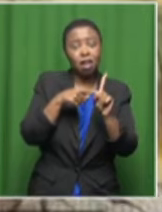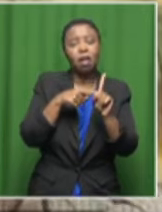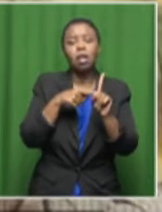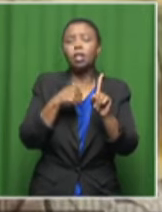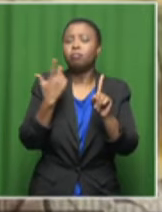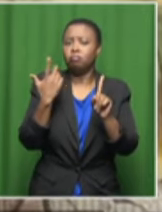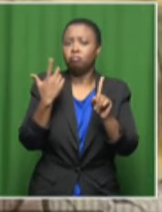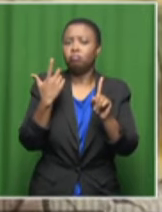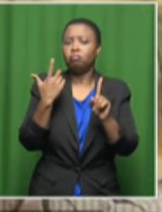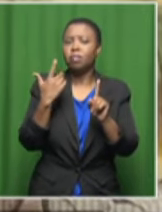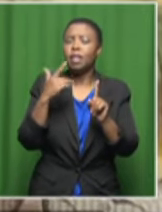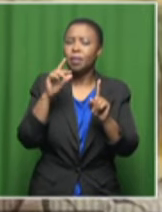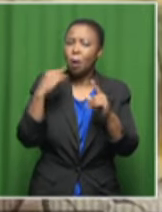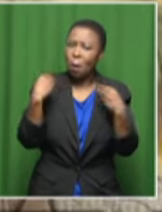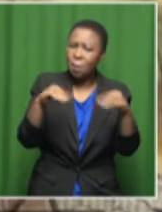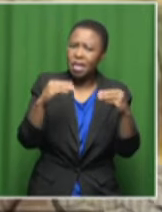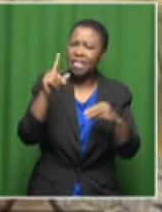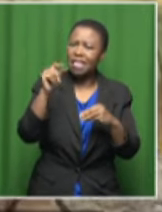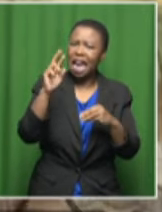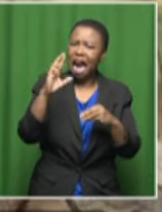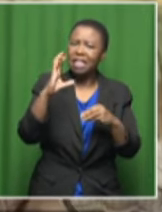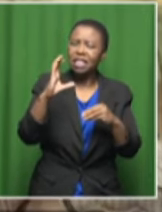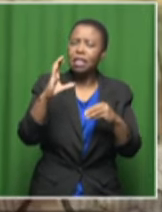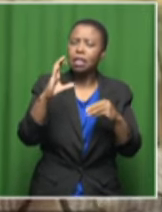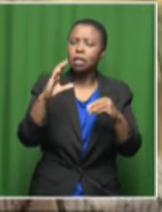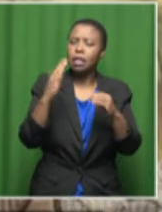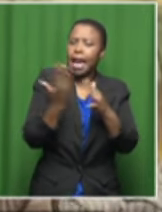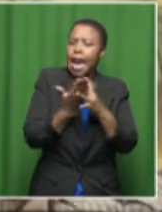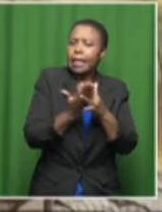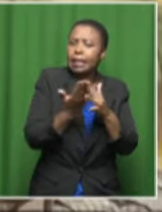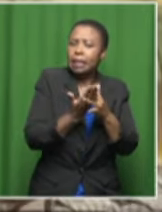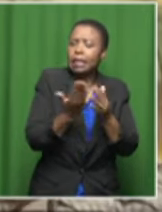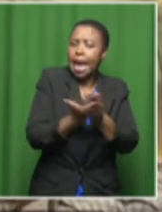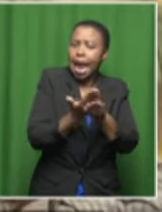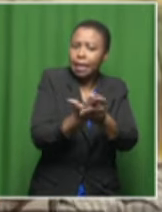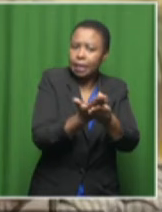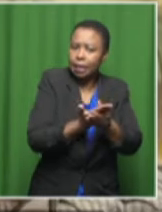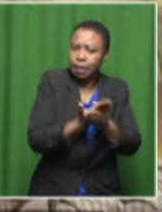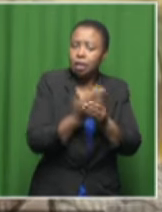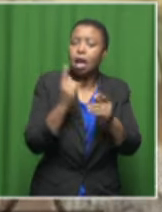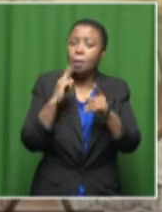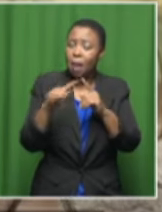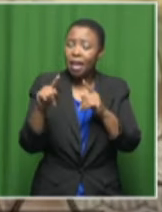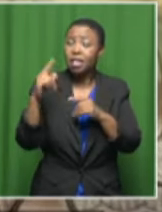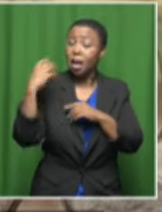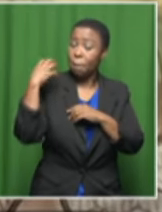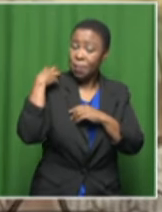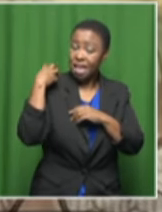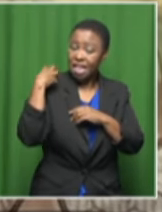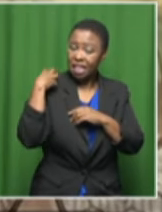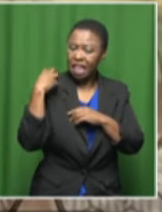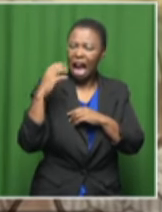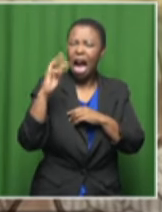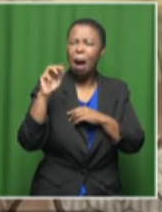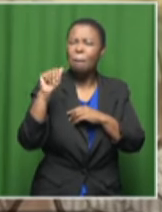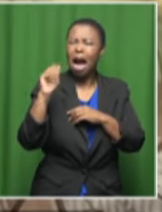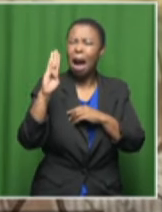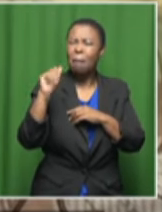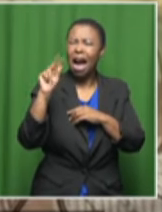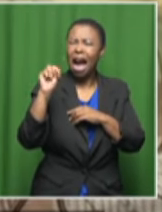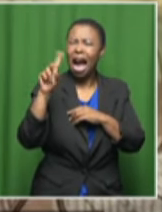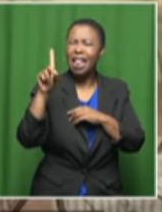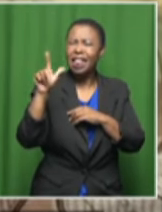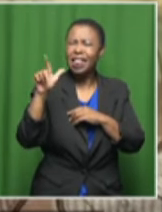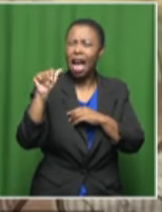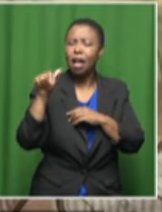TRC-related cases. And then there was, you know, intervention by Minister Mabanja, who was Minister